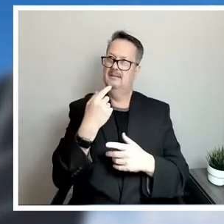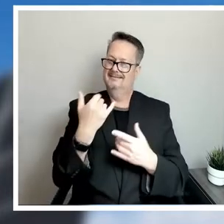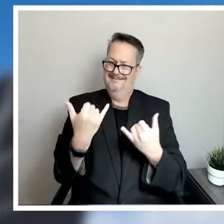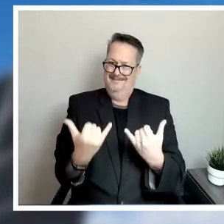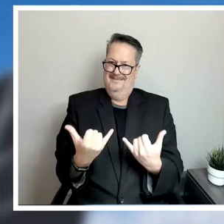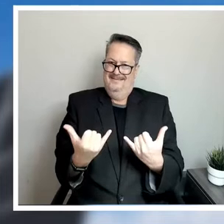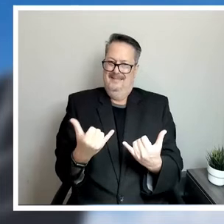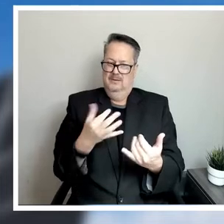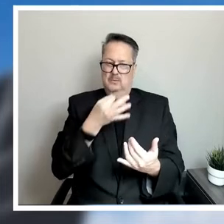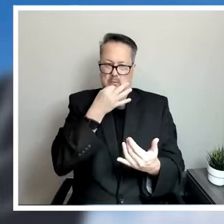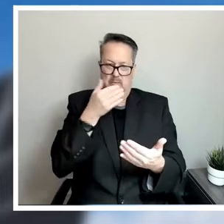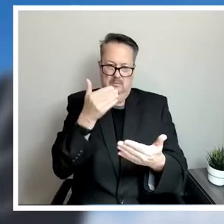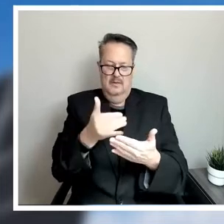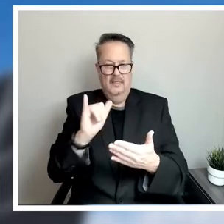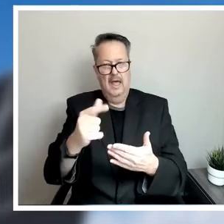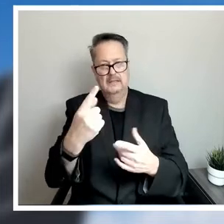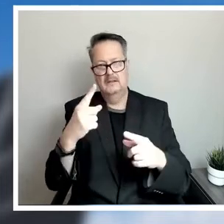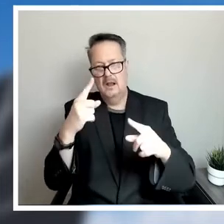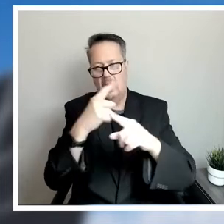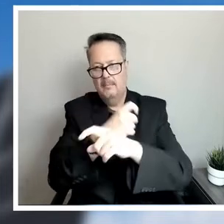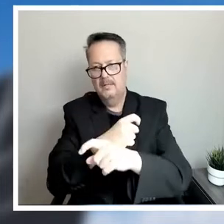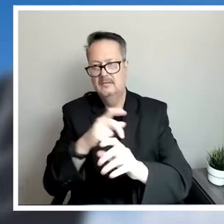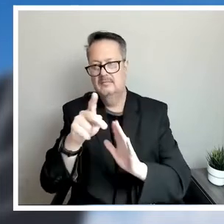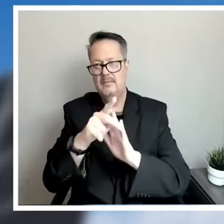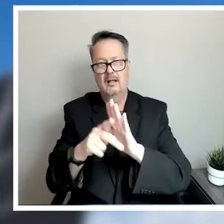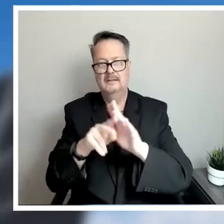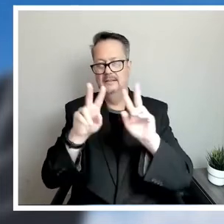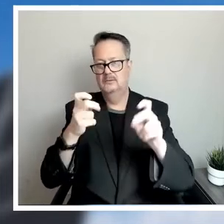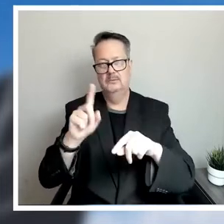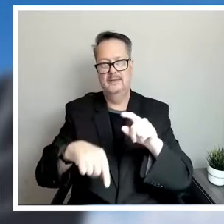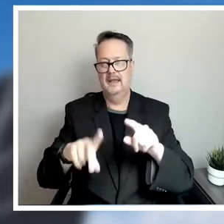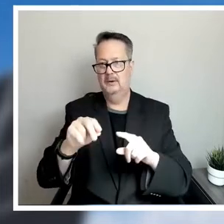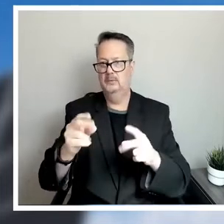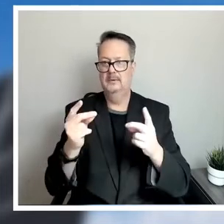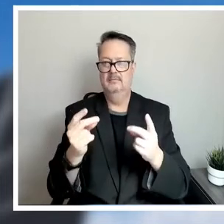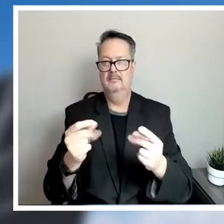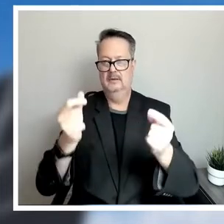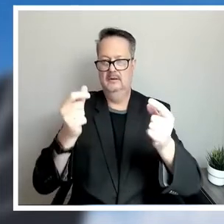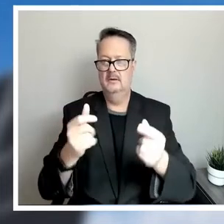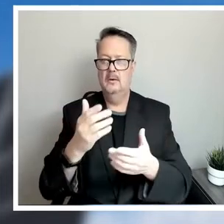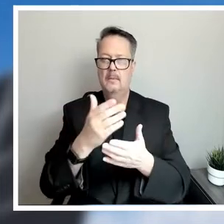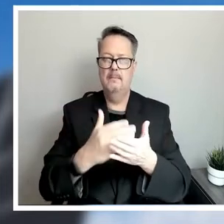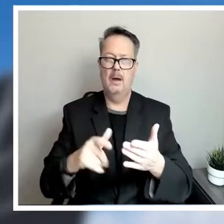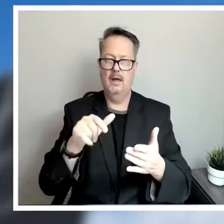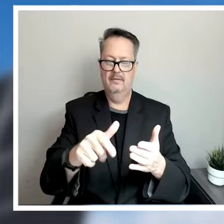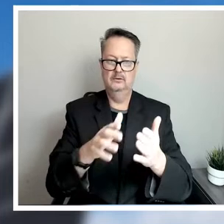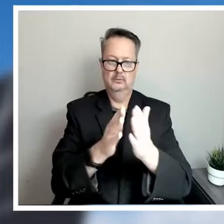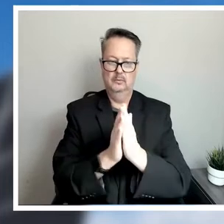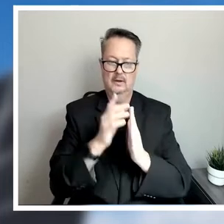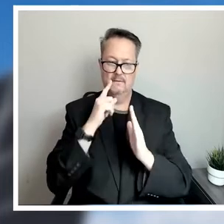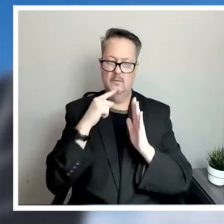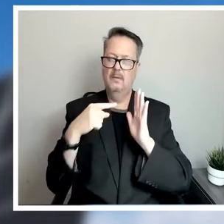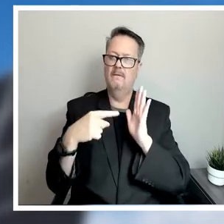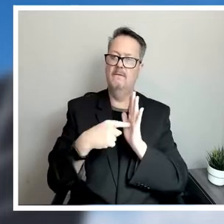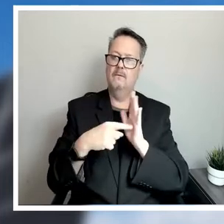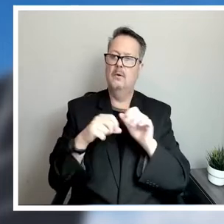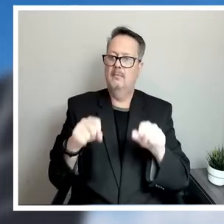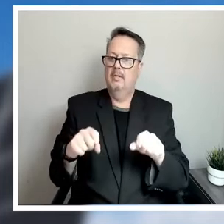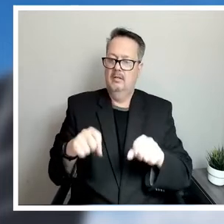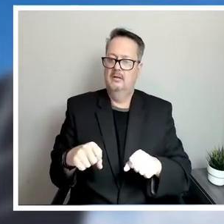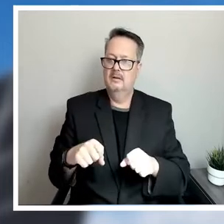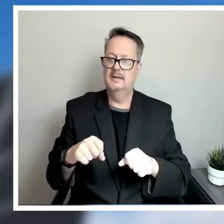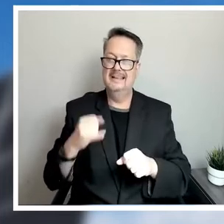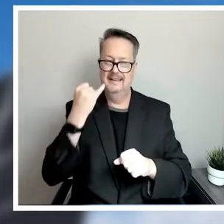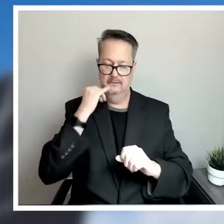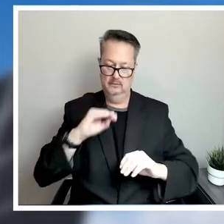those complex policy issues I mentioned earlier that we need more conversation on. So part of this request, we've done two things for our affordability discount program for customers that meet those